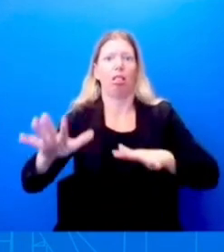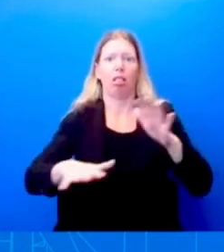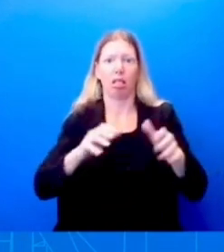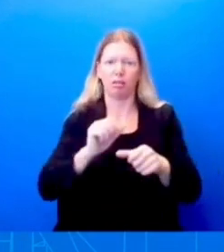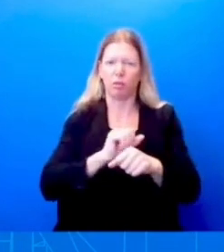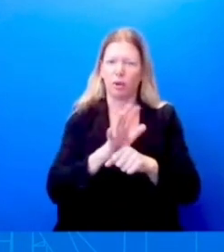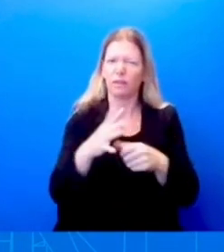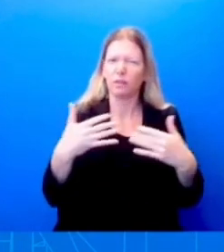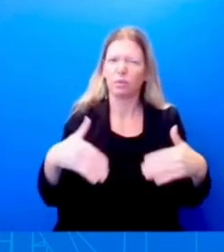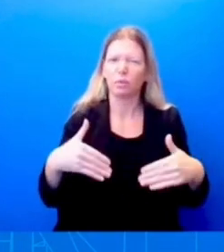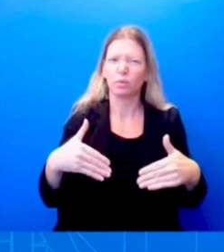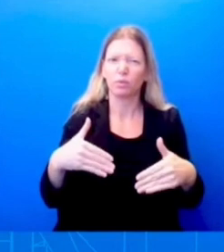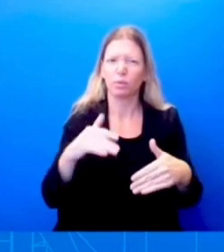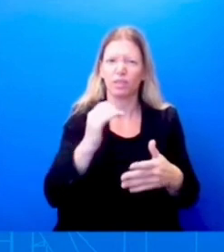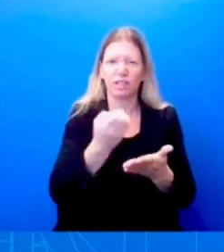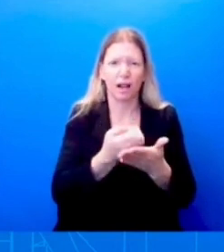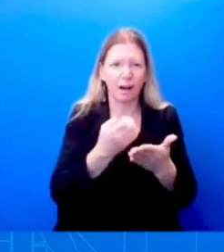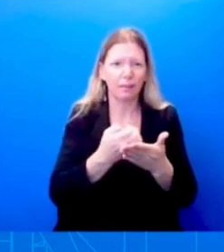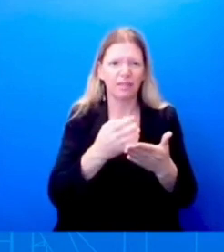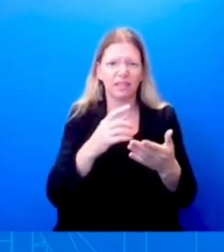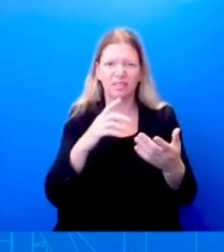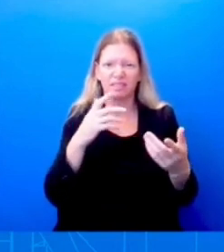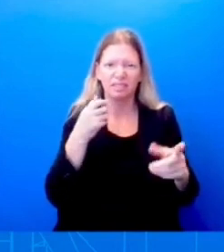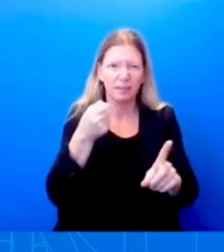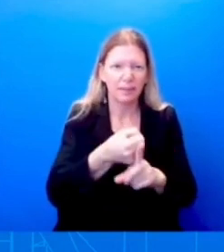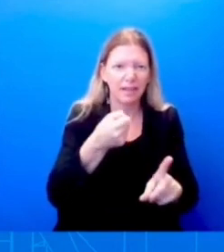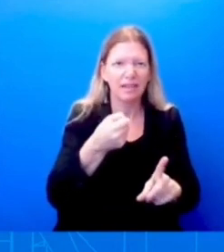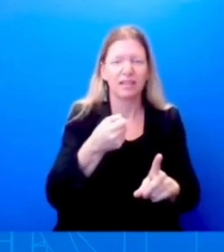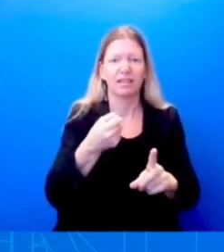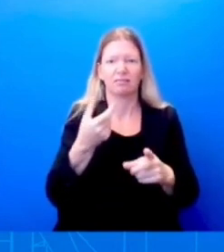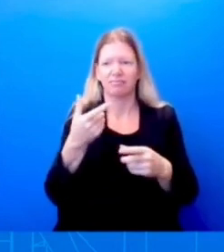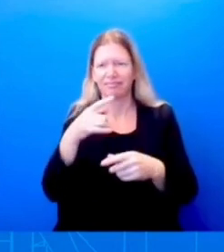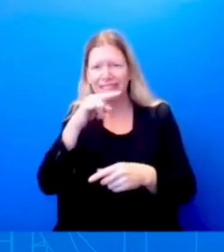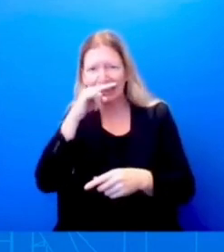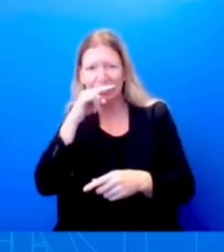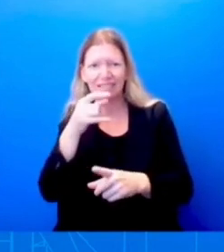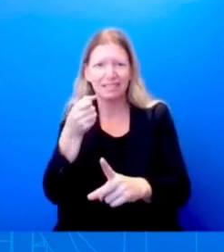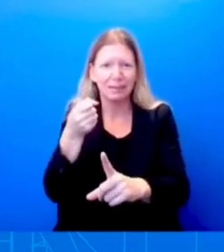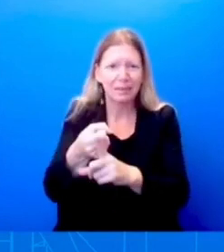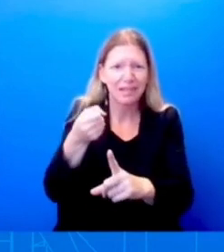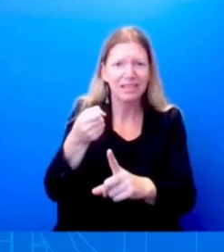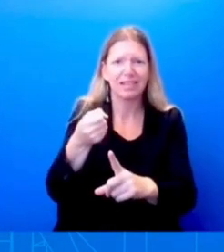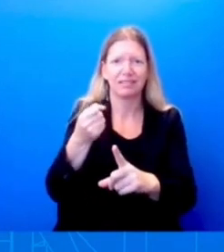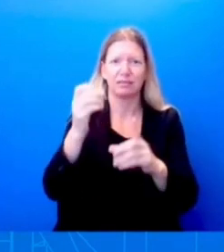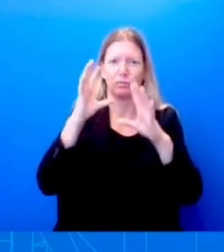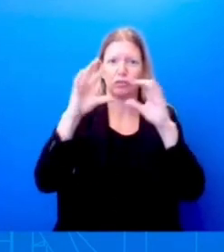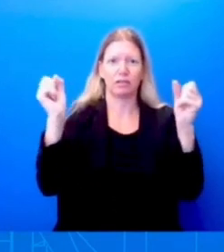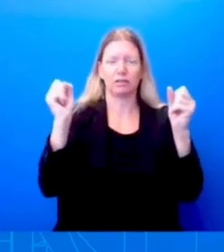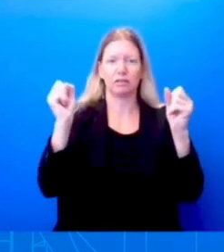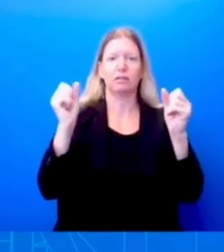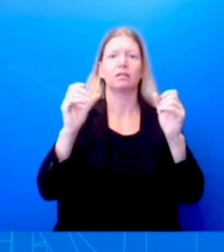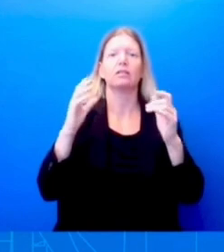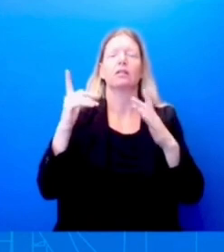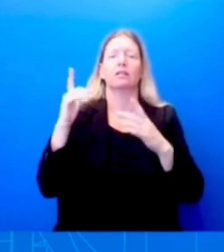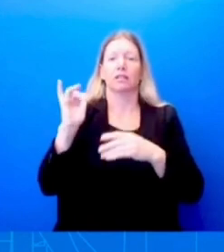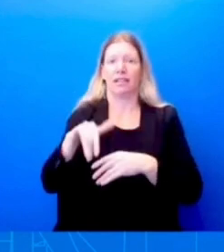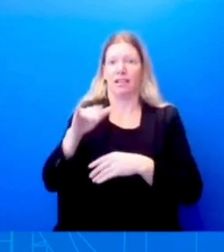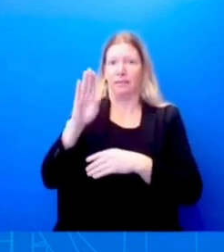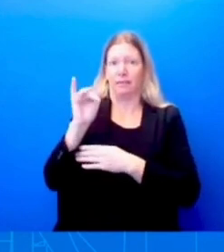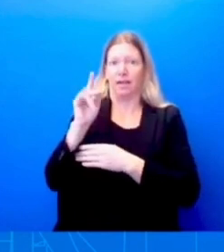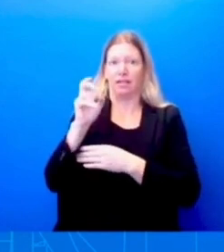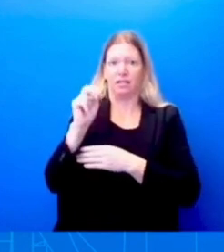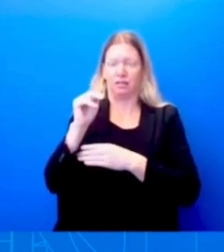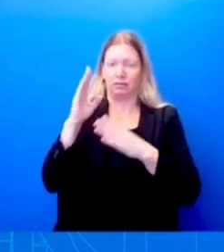schools reopening and businesses reopening and making sure that people got shots in arms made that a priority, we were able to open up